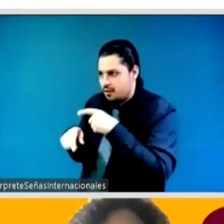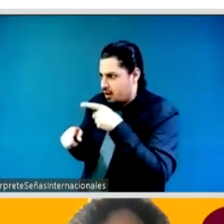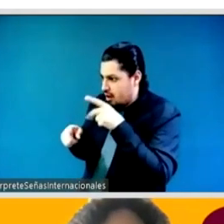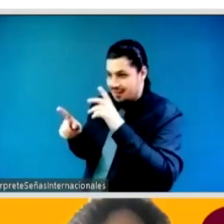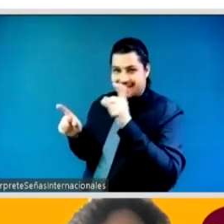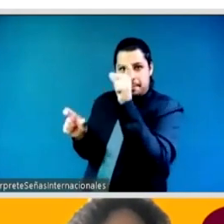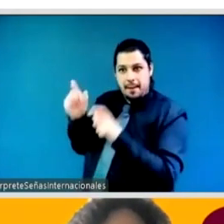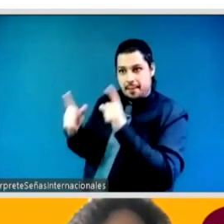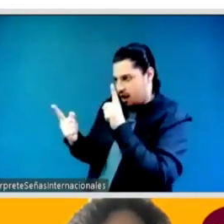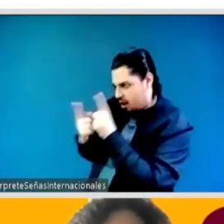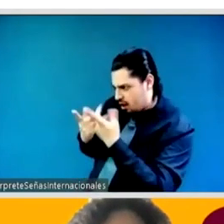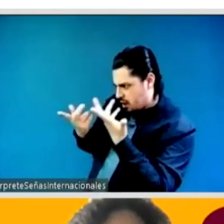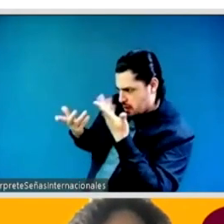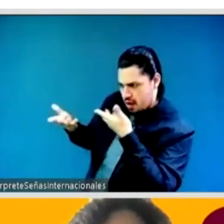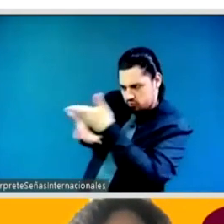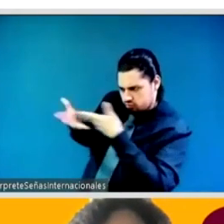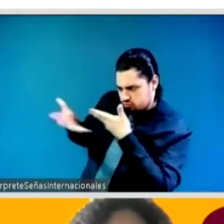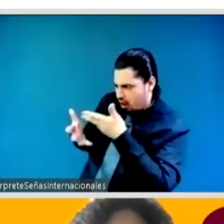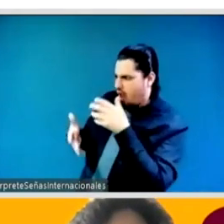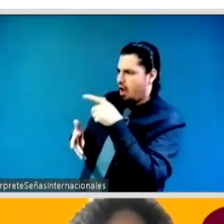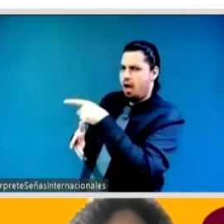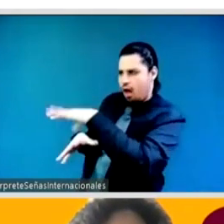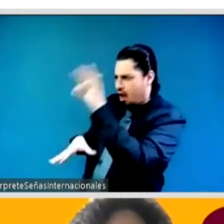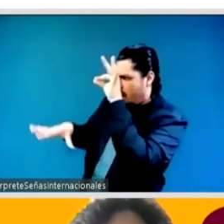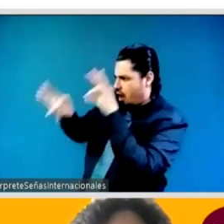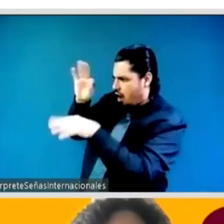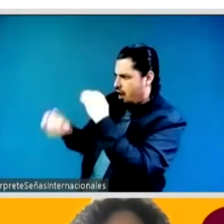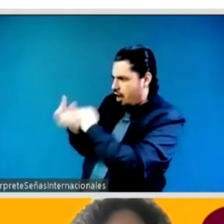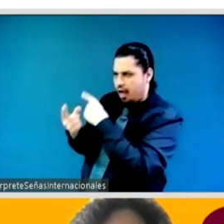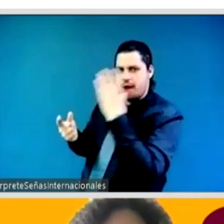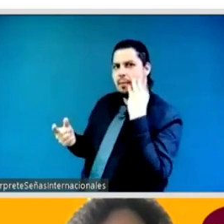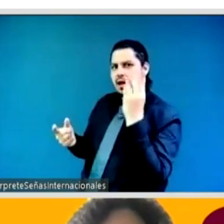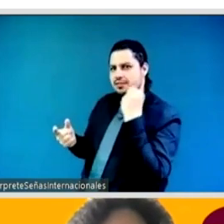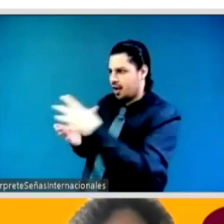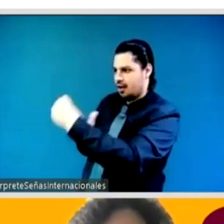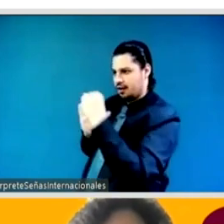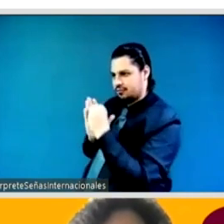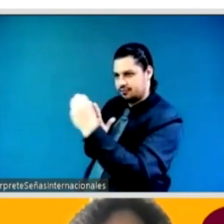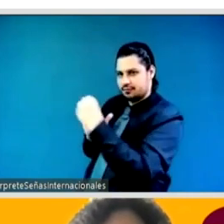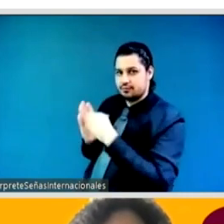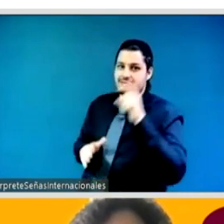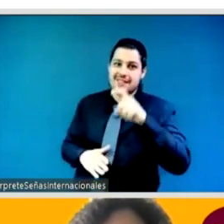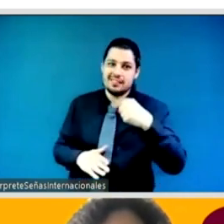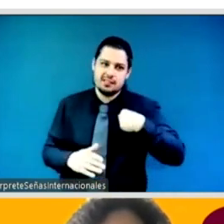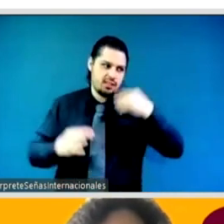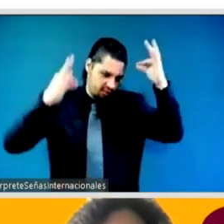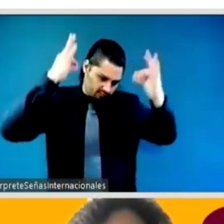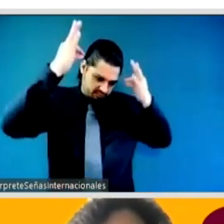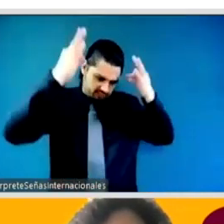really think about um in your communities local governments grassroots organizations